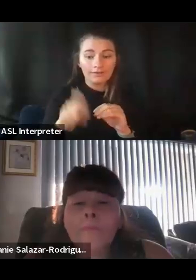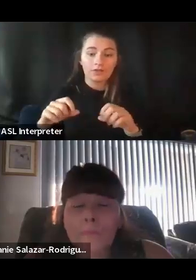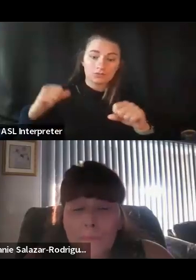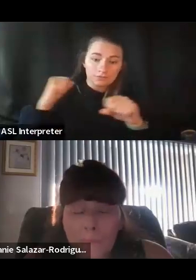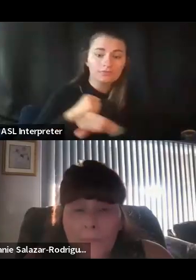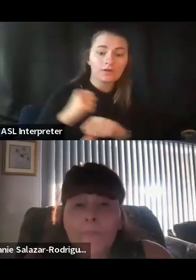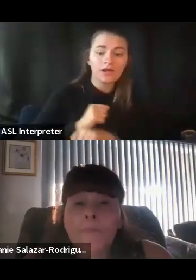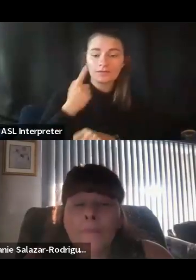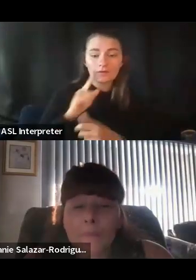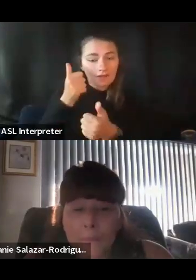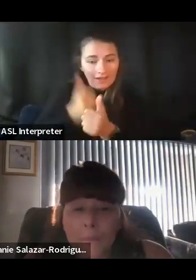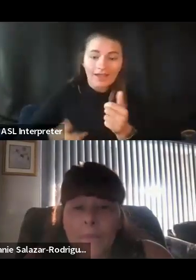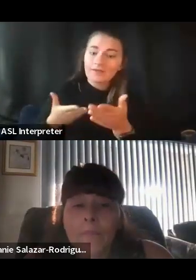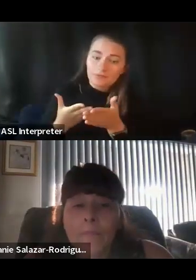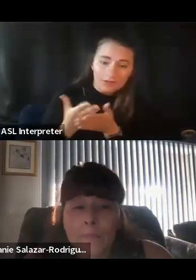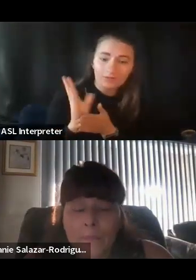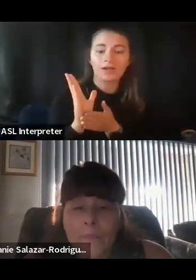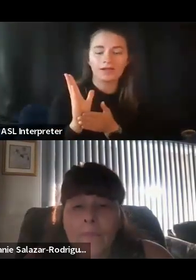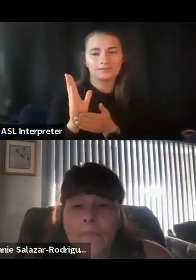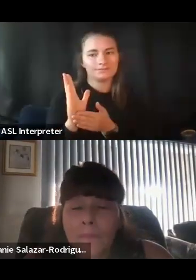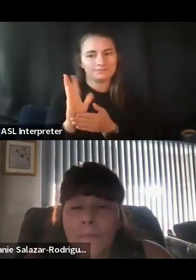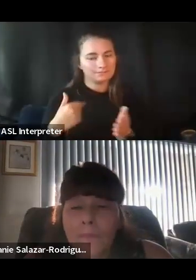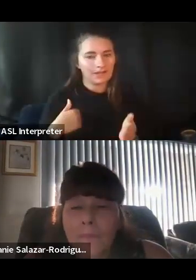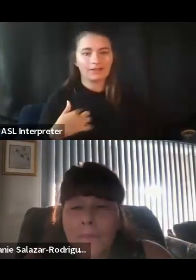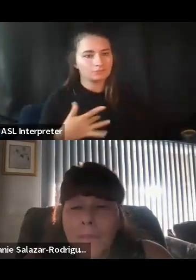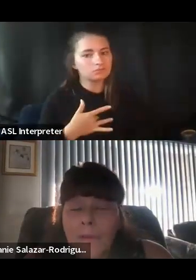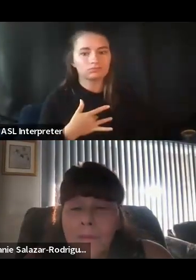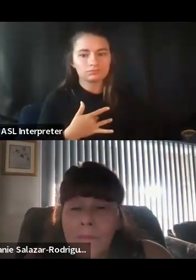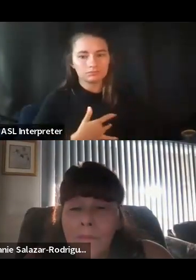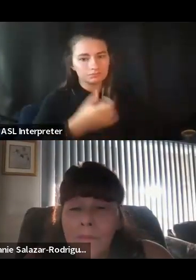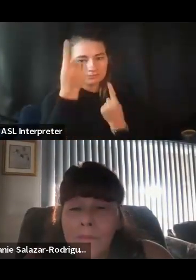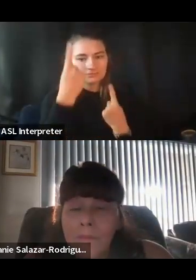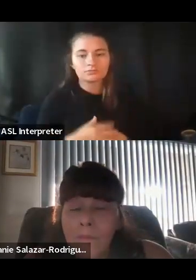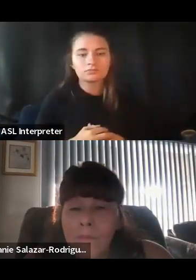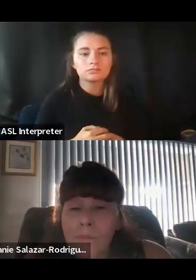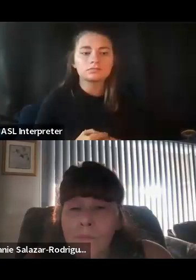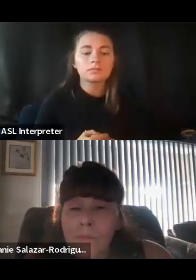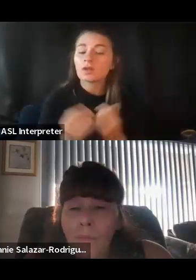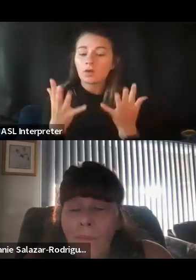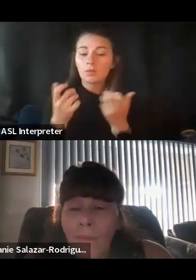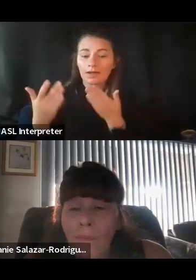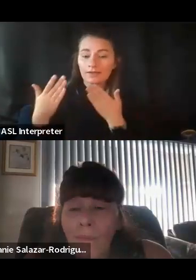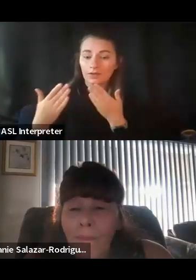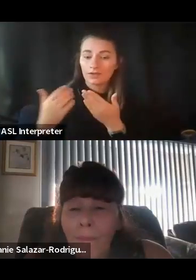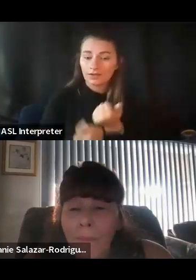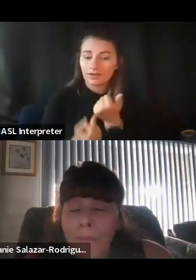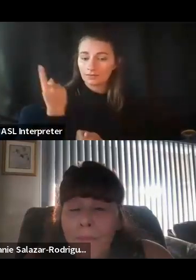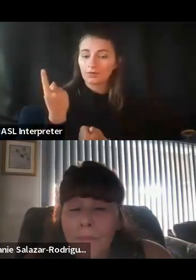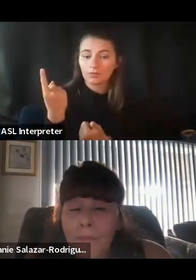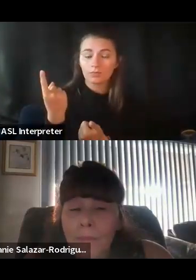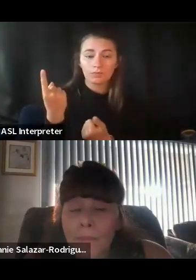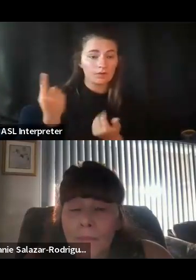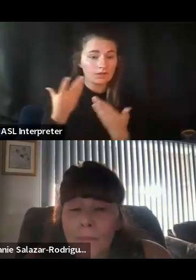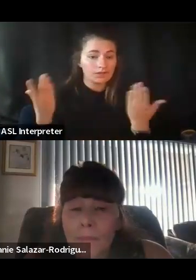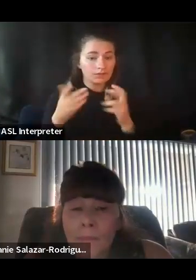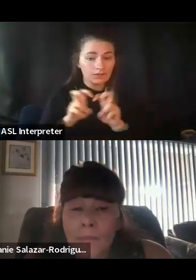that we can get, I have that experience as well. We want to thank you all, our panelists, for sharing their